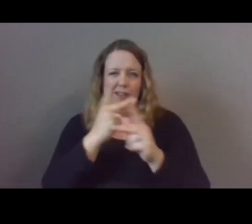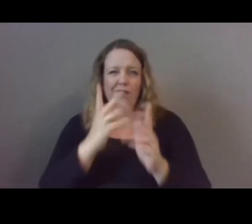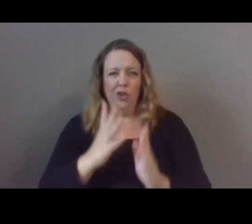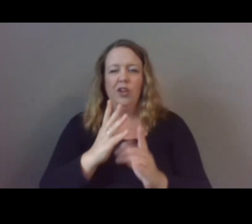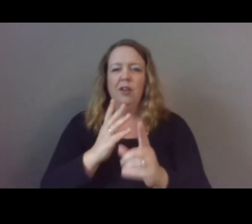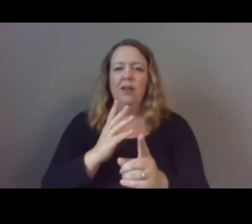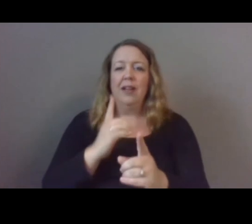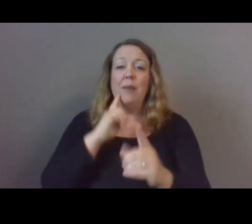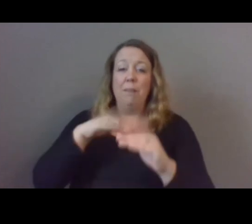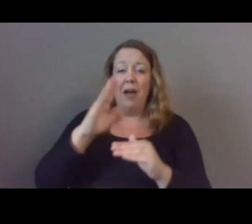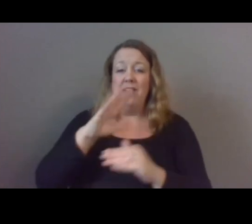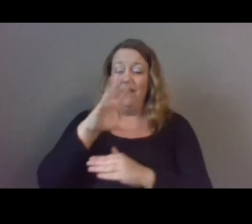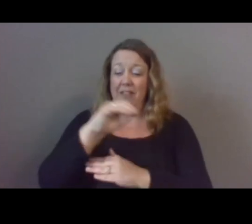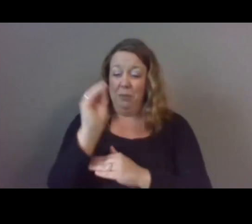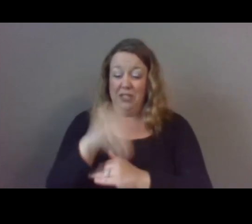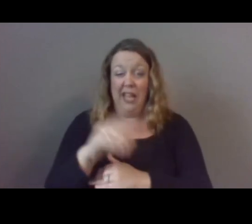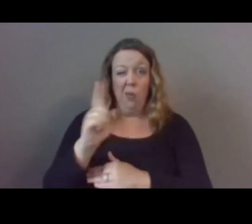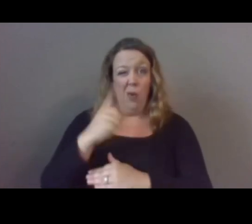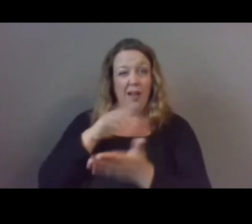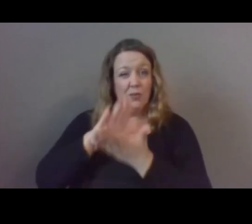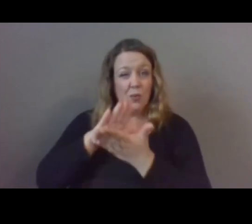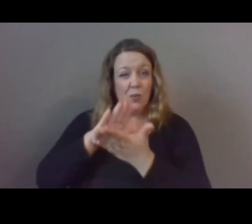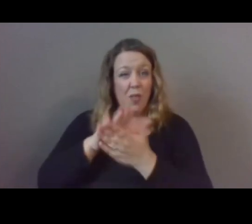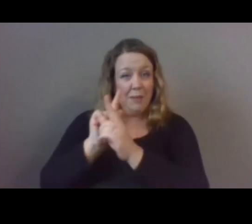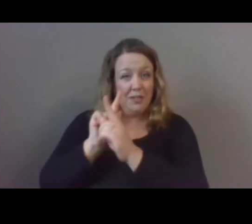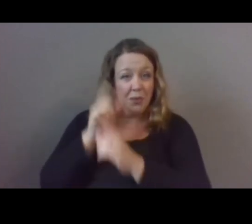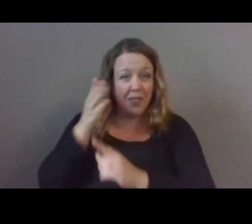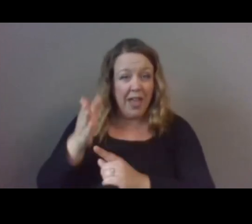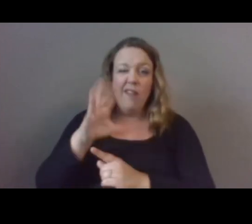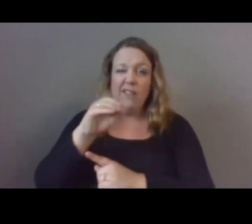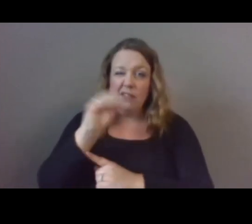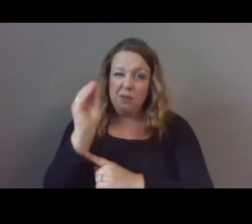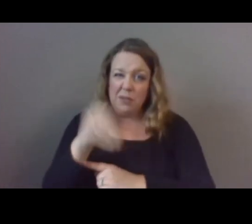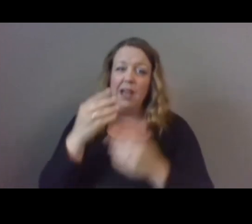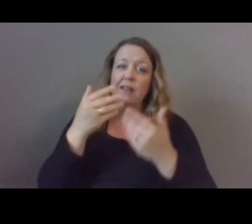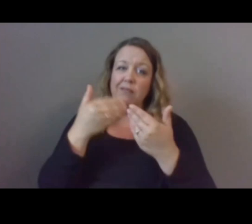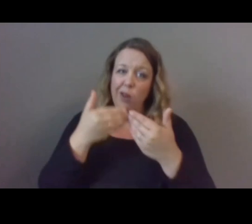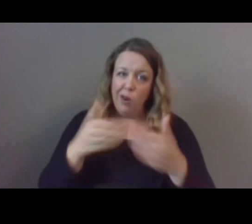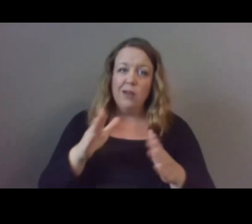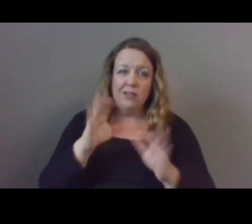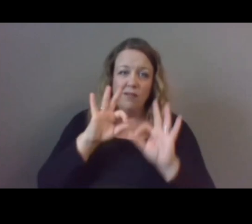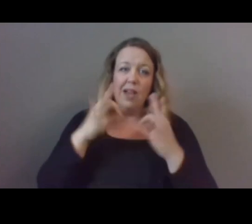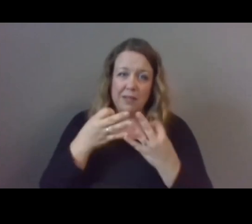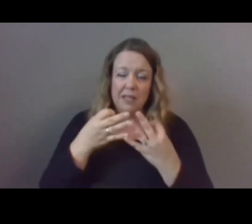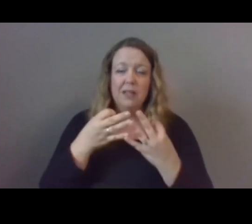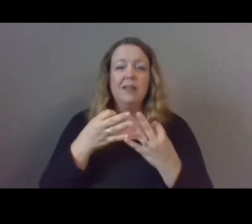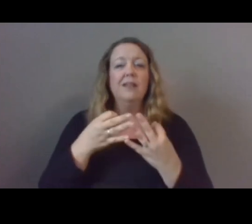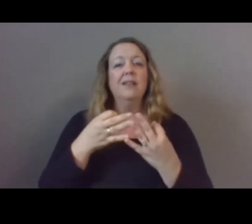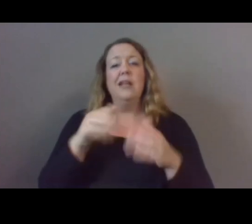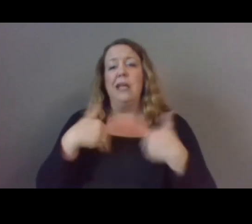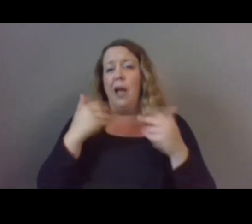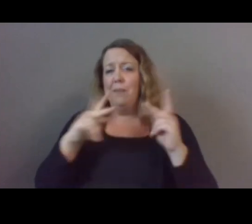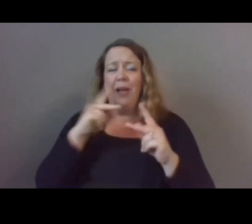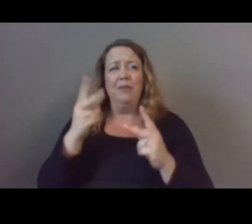% of the students had experienced such a loss. We've seen young people have had to watch their families struggle with financial instability,